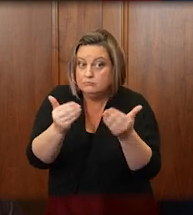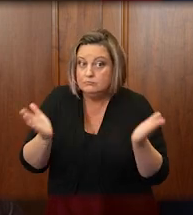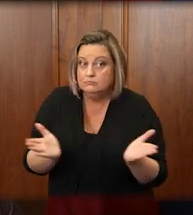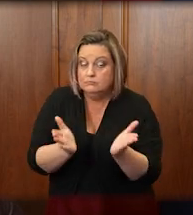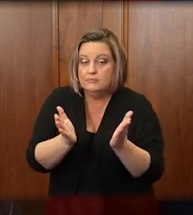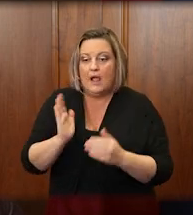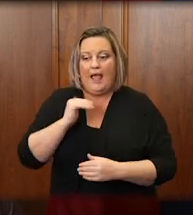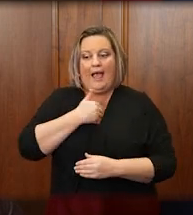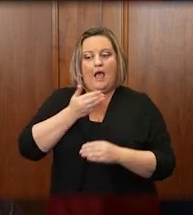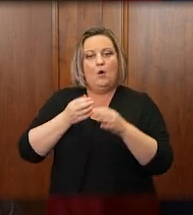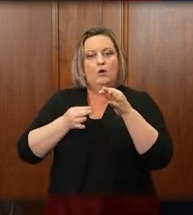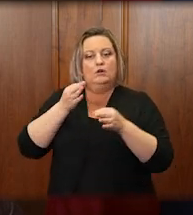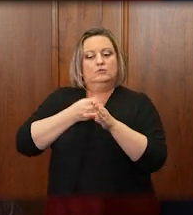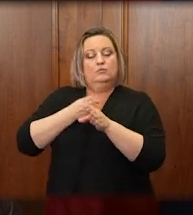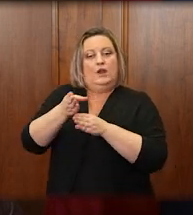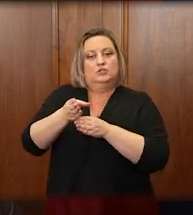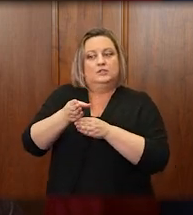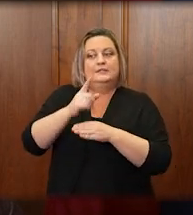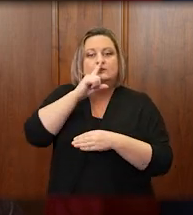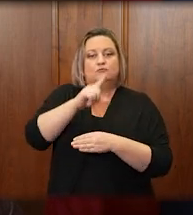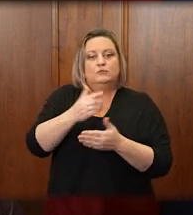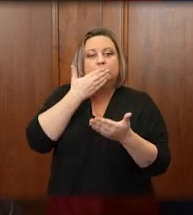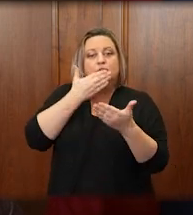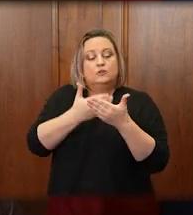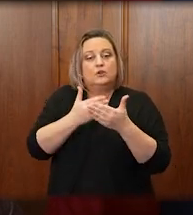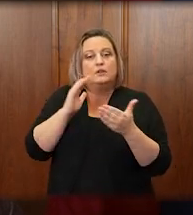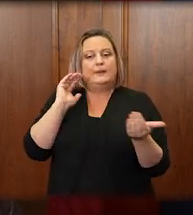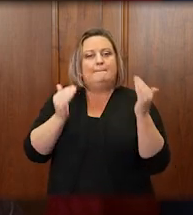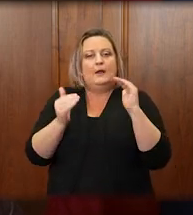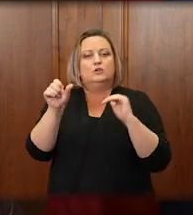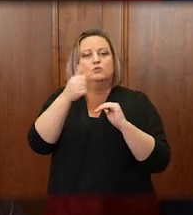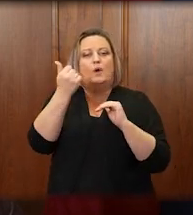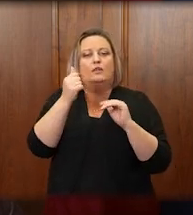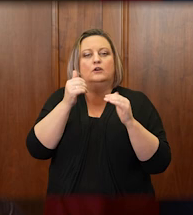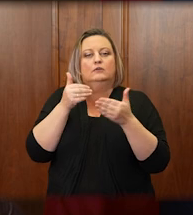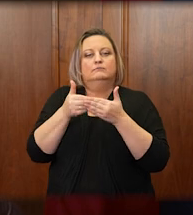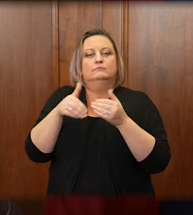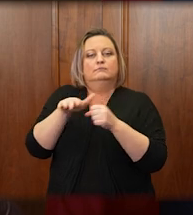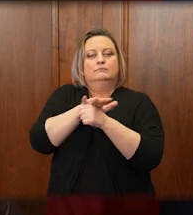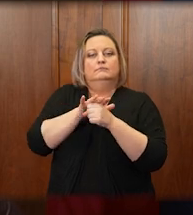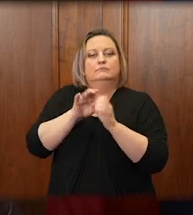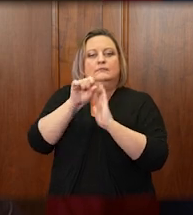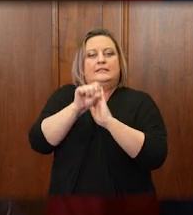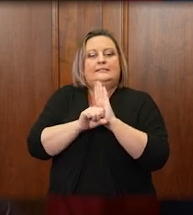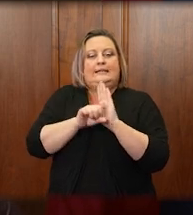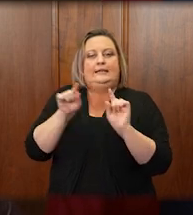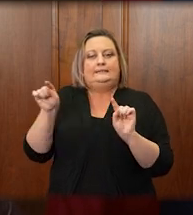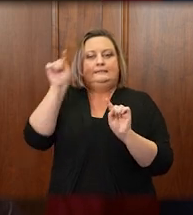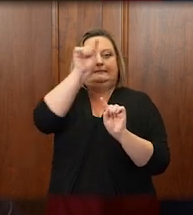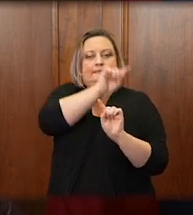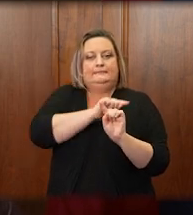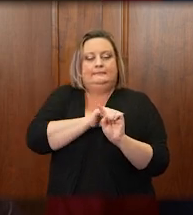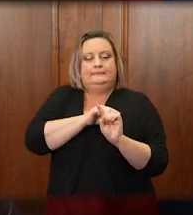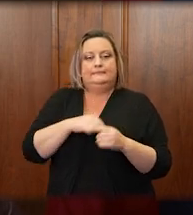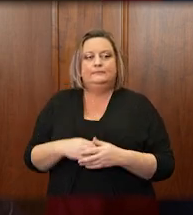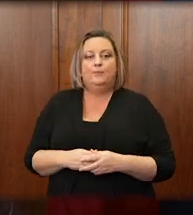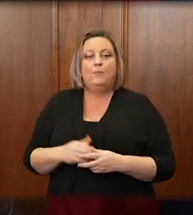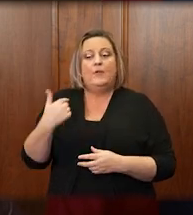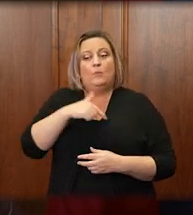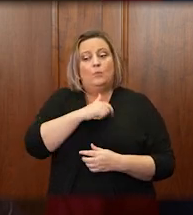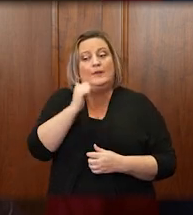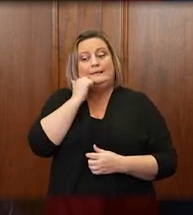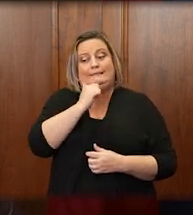branch is in fact in very good shape compared to that of our sister states and that the employees and judges daily enforce the rule of law